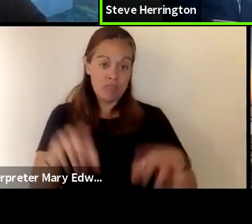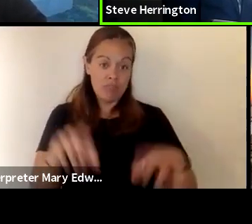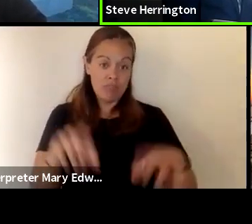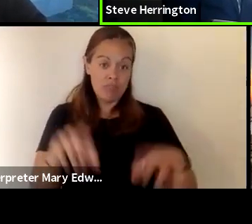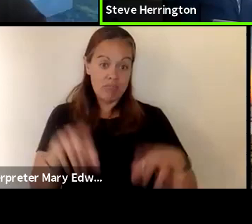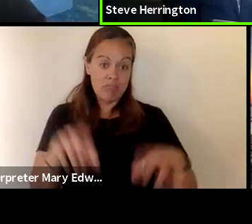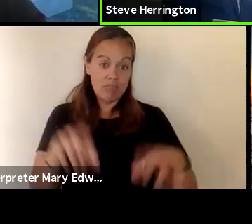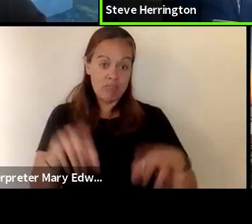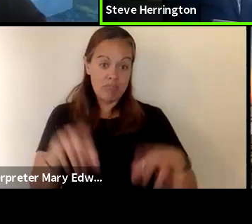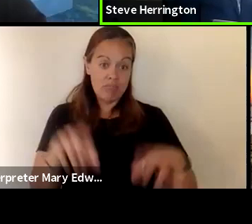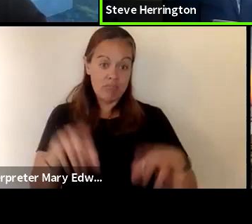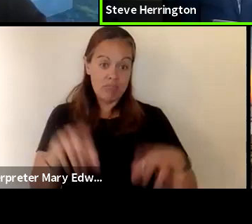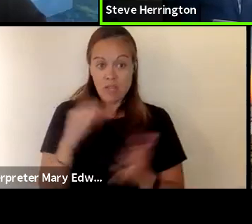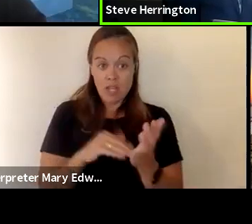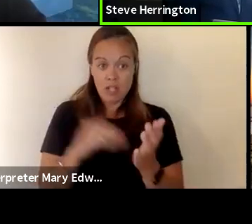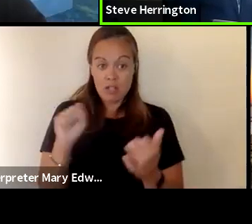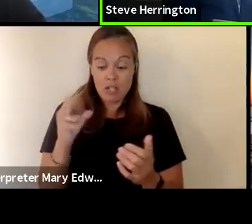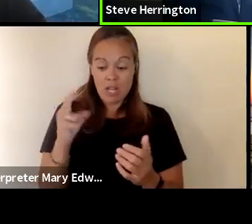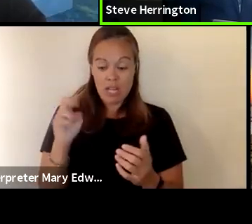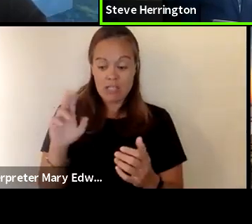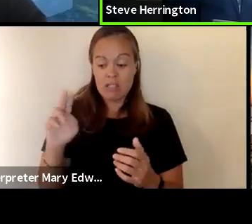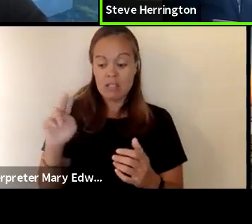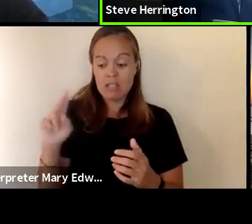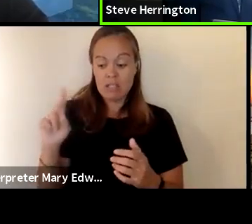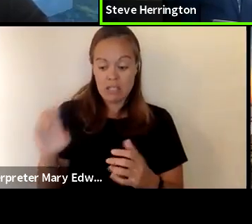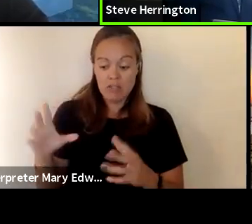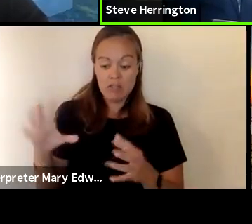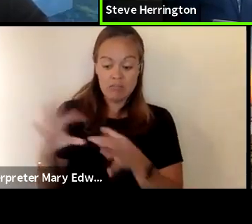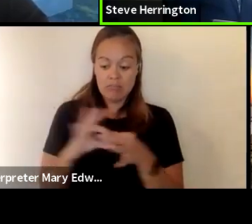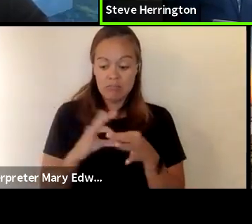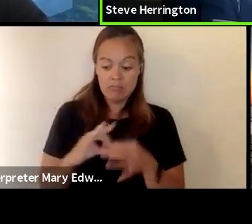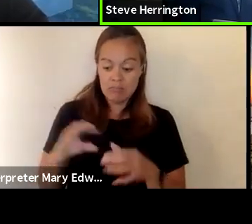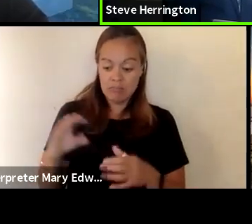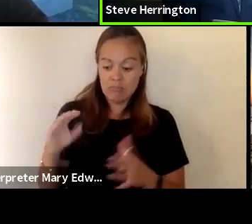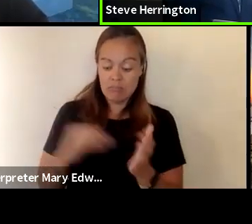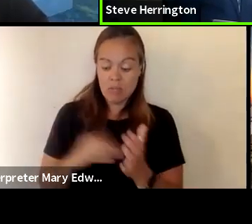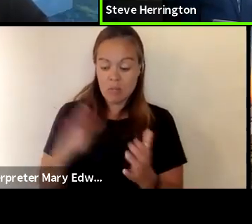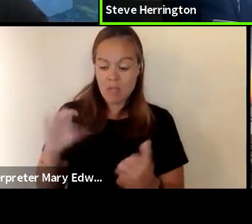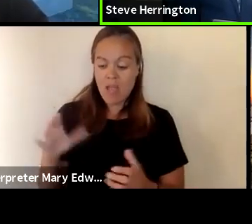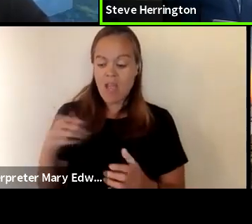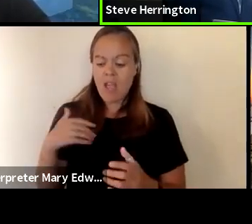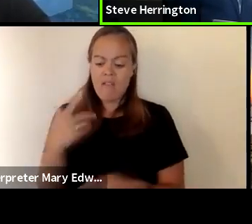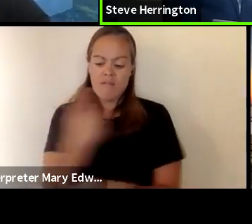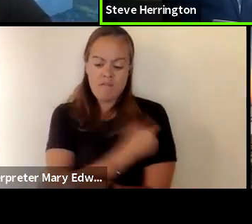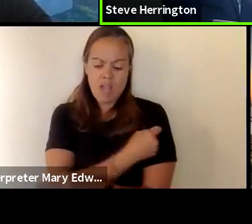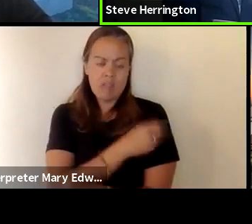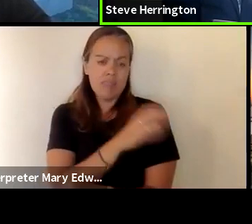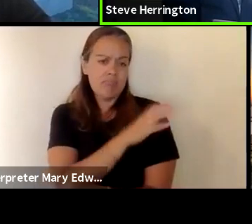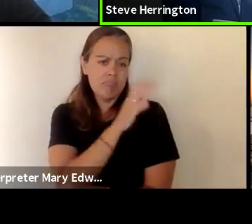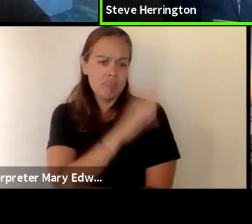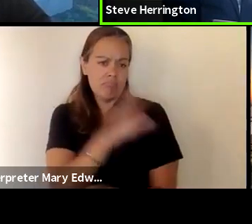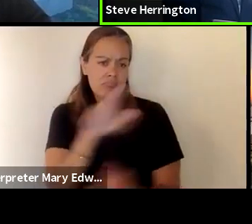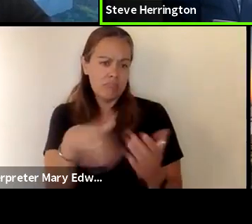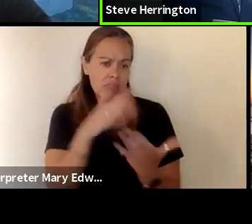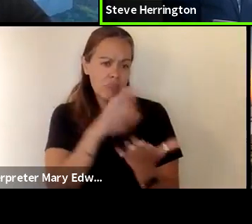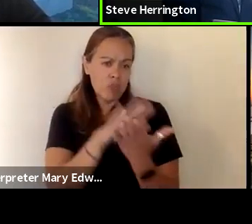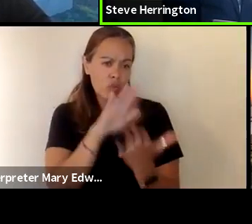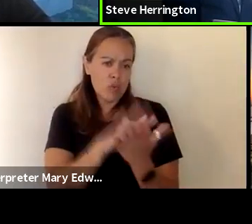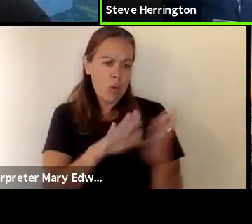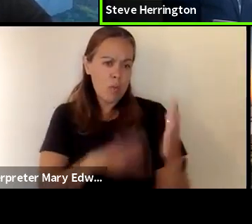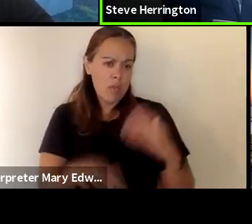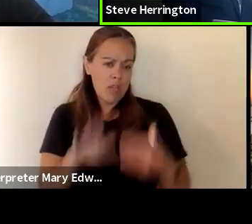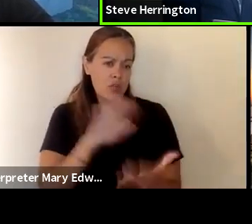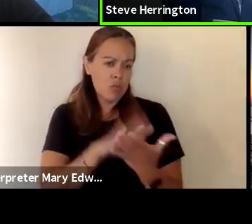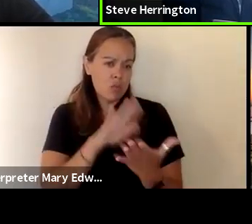dr mace's cooperation vaccination clinics for all school-based school employees now there are 17 000 in this